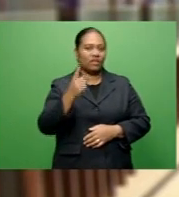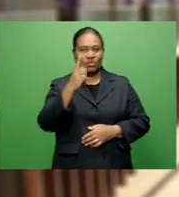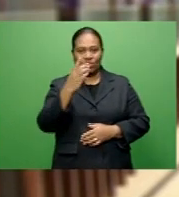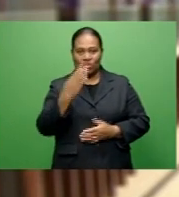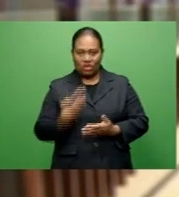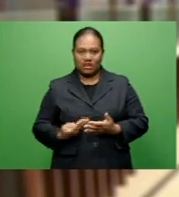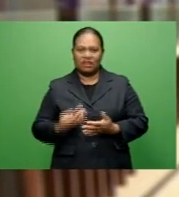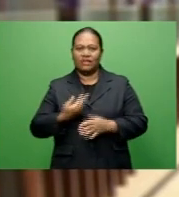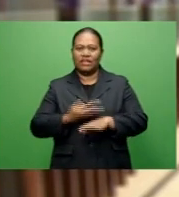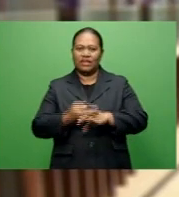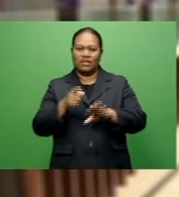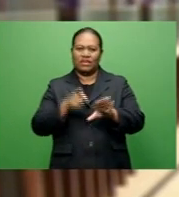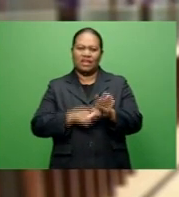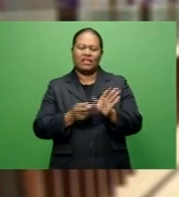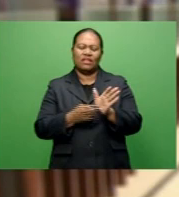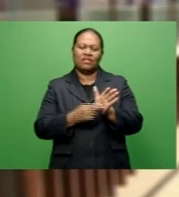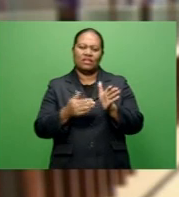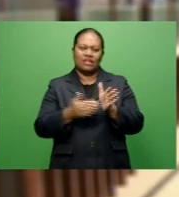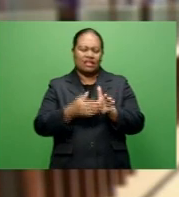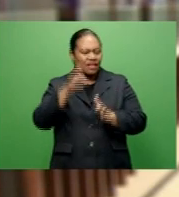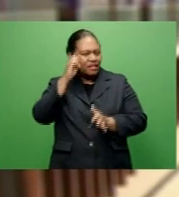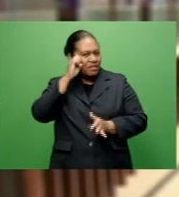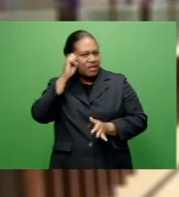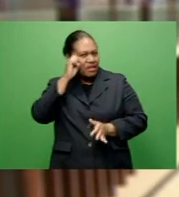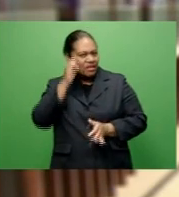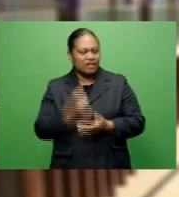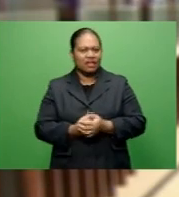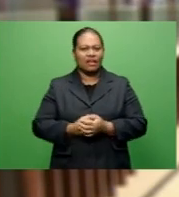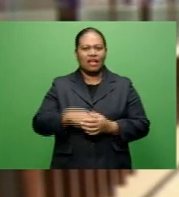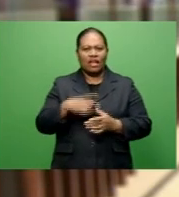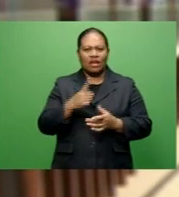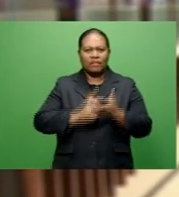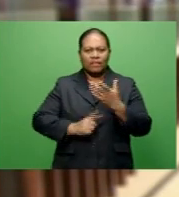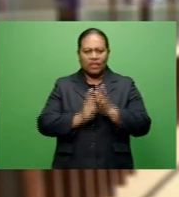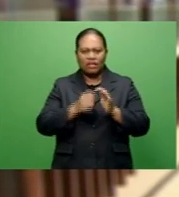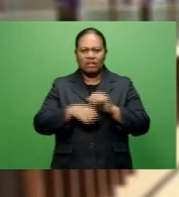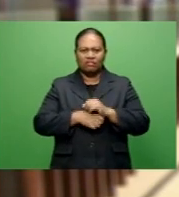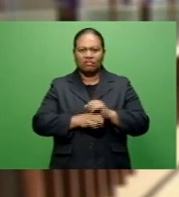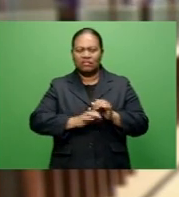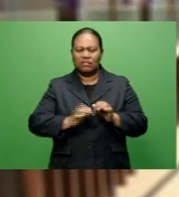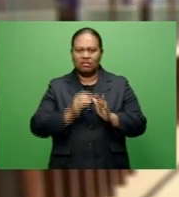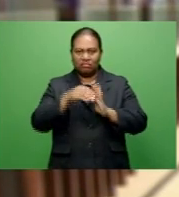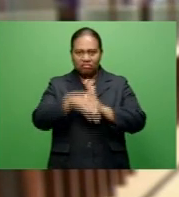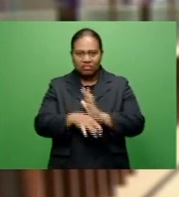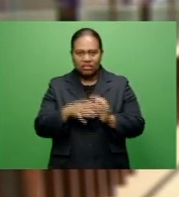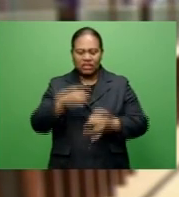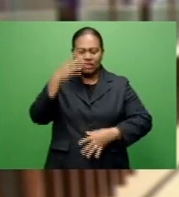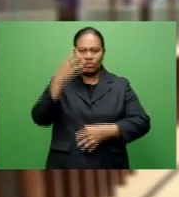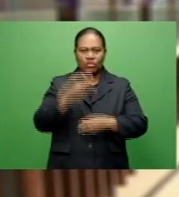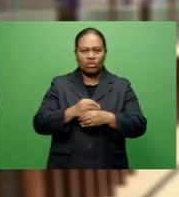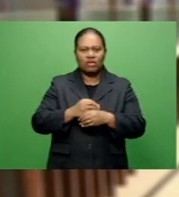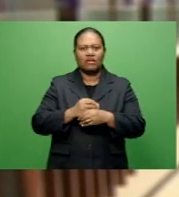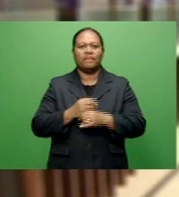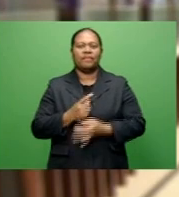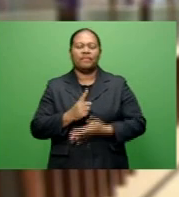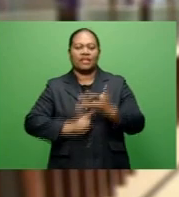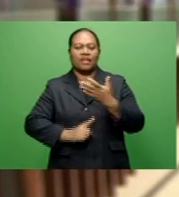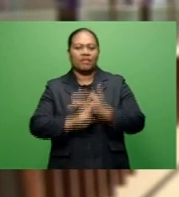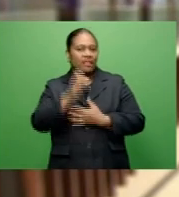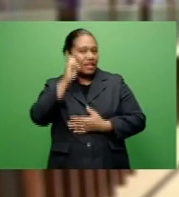new year, New Zealand's inflation expectations accelerated. The New Zealand first quarter average first-year inflation